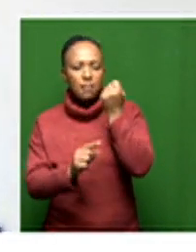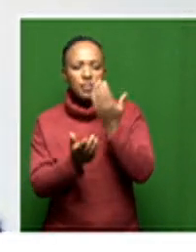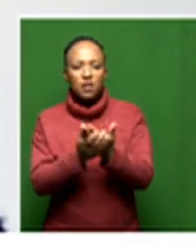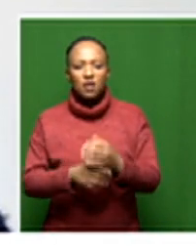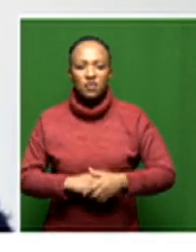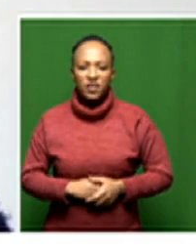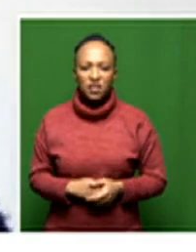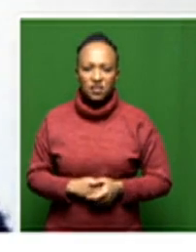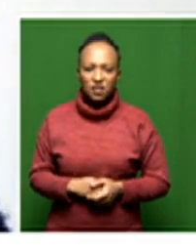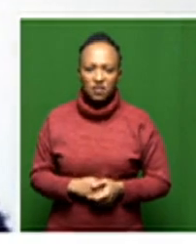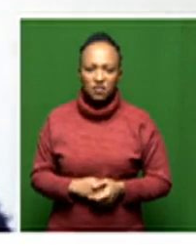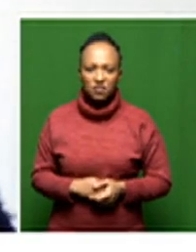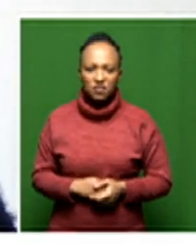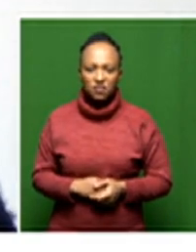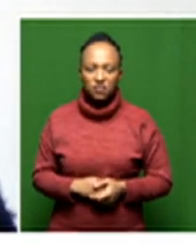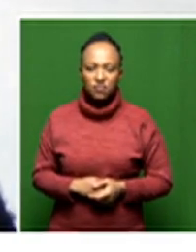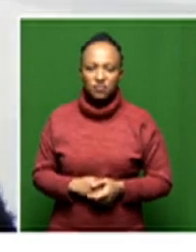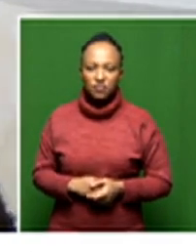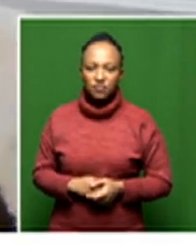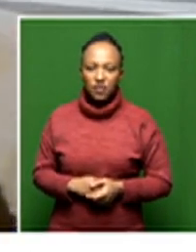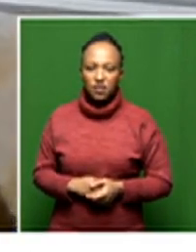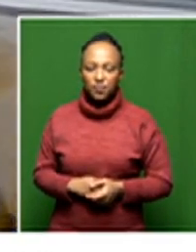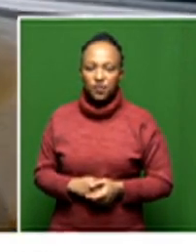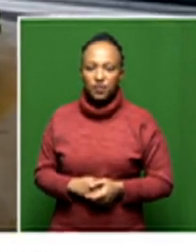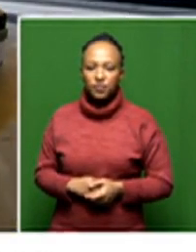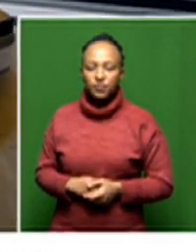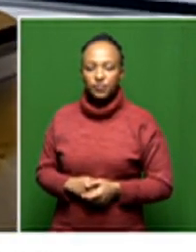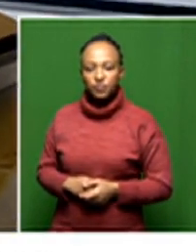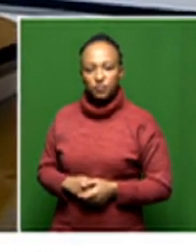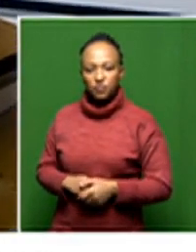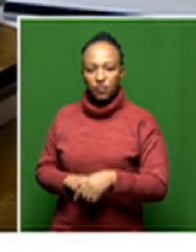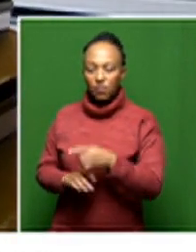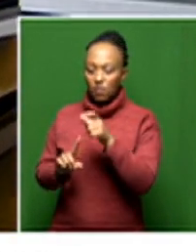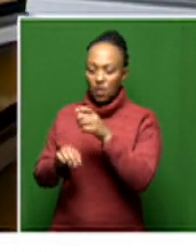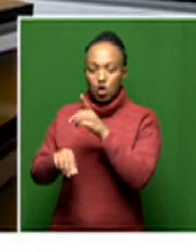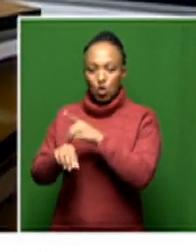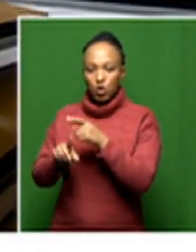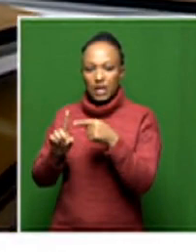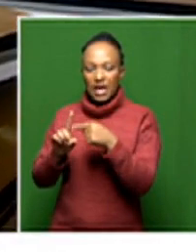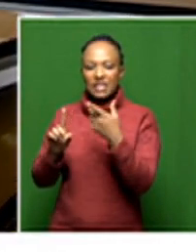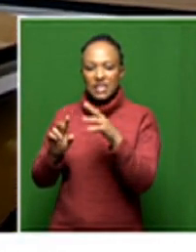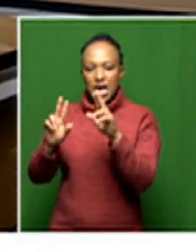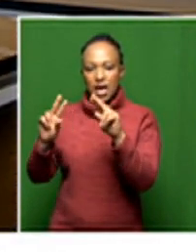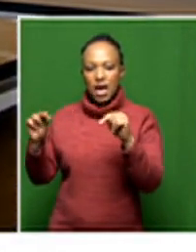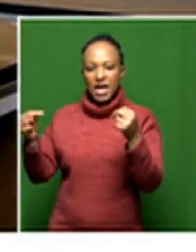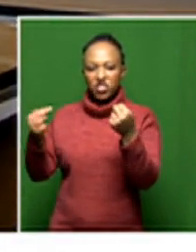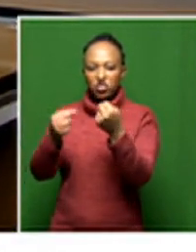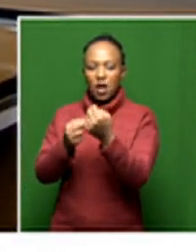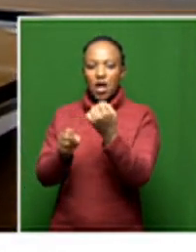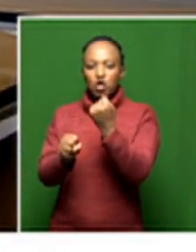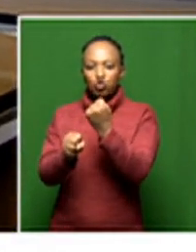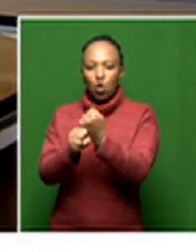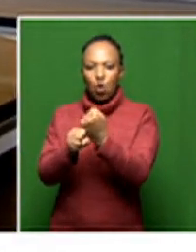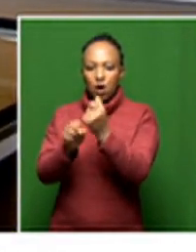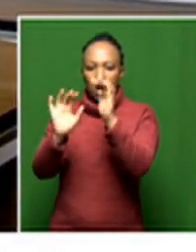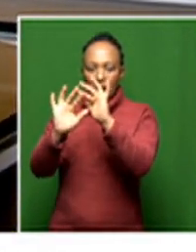and then you know dr mulupiani you've also been named as the natural geographic uh society